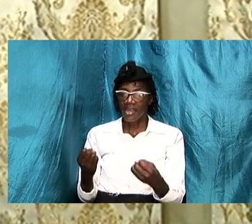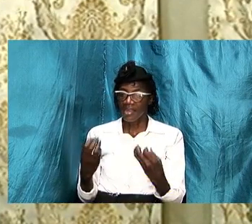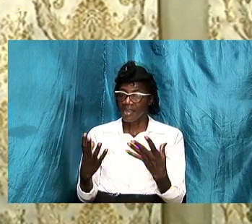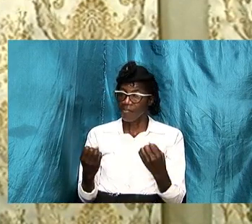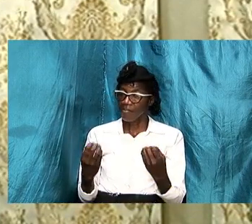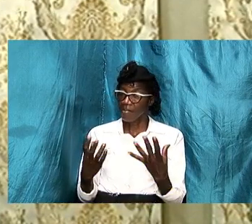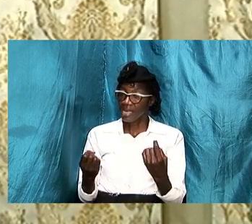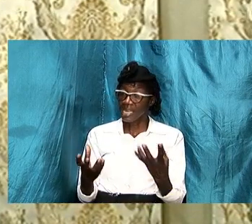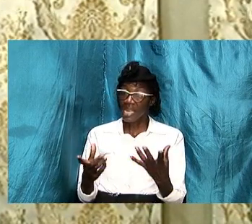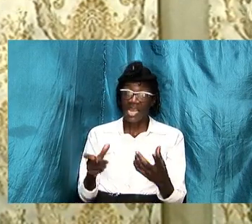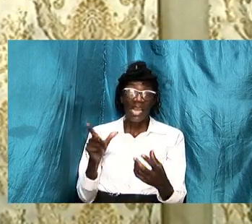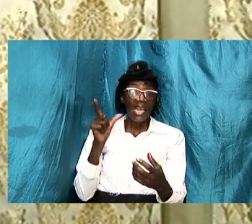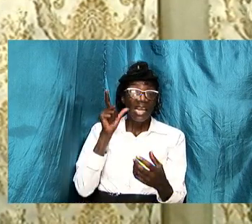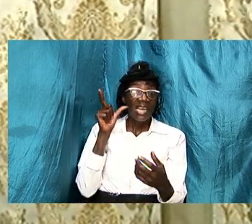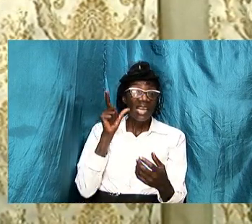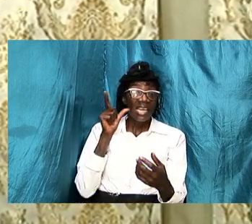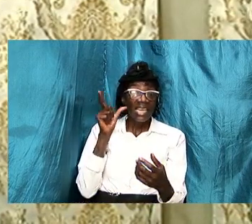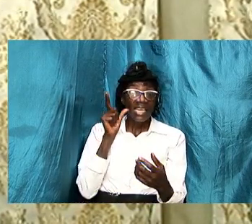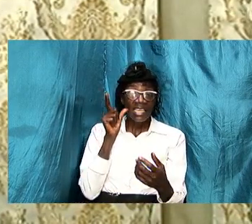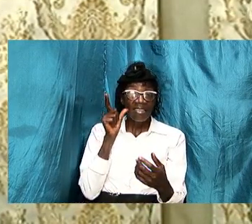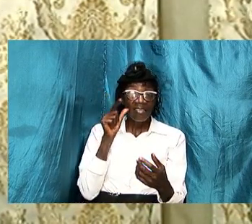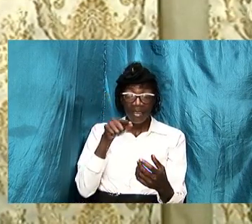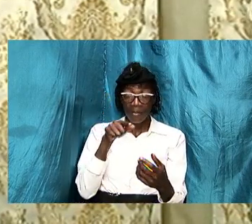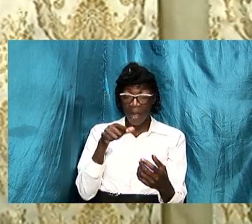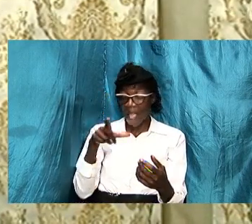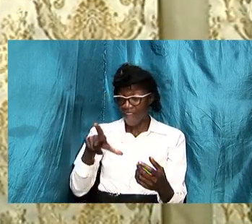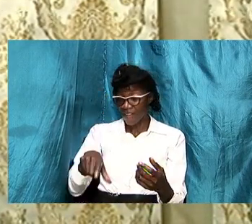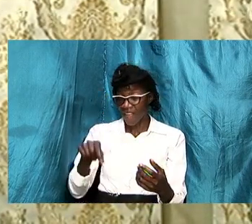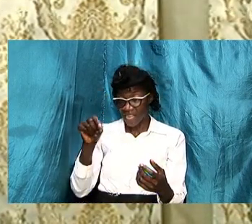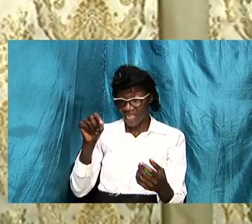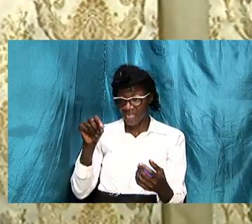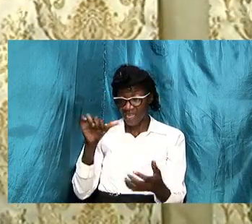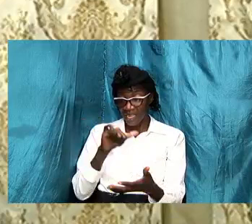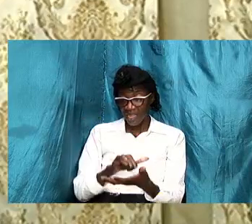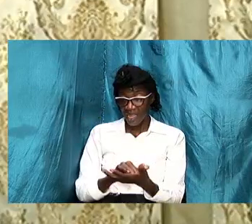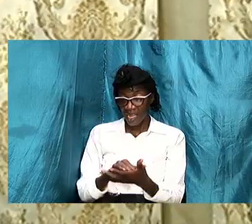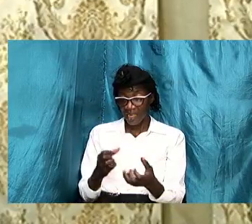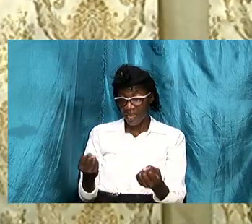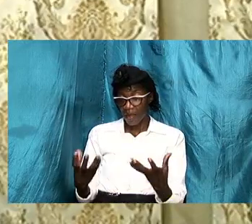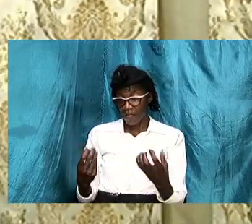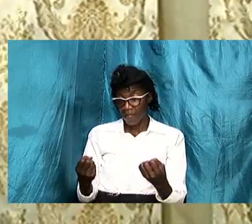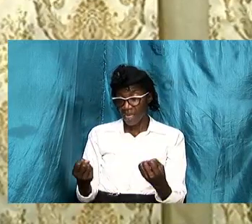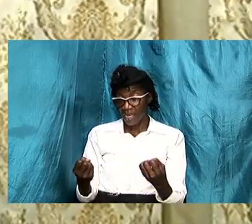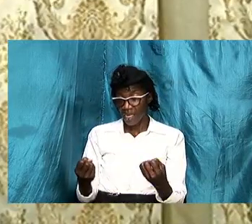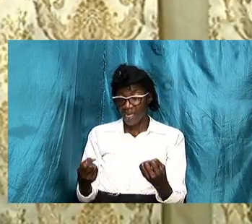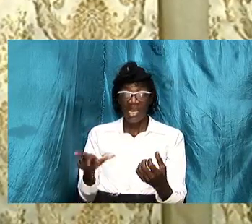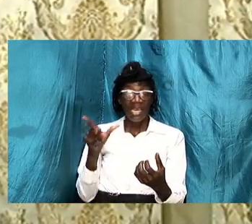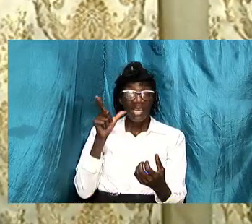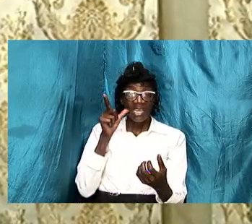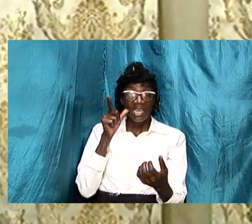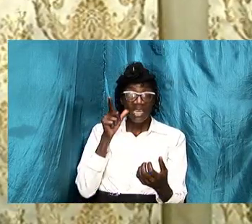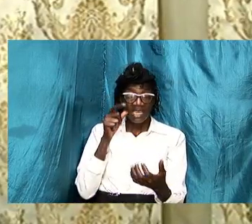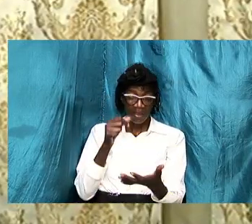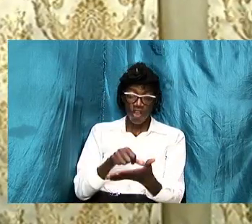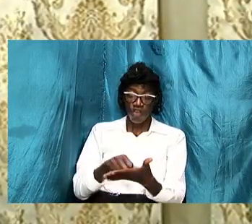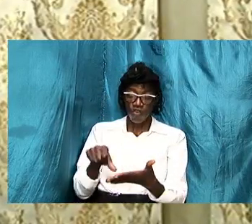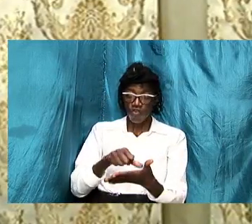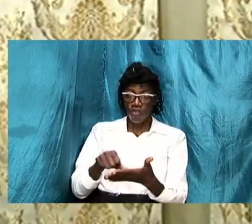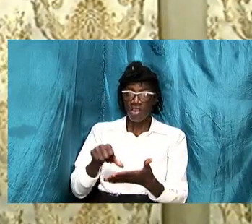because i find that many ladies have written and called